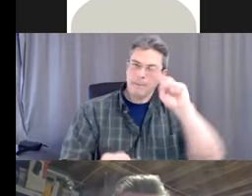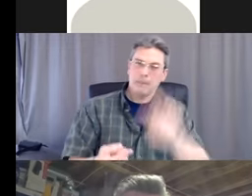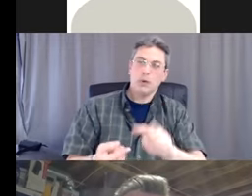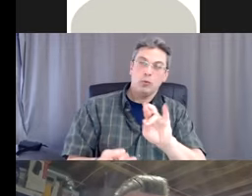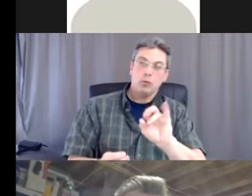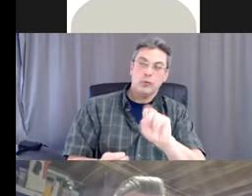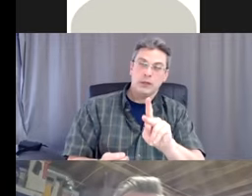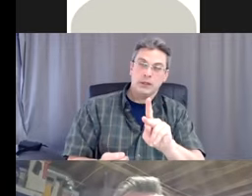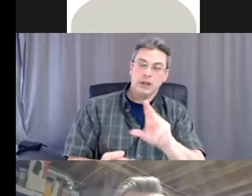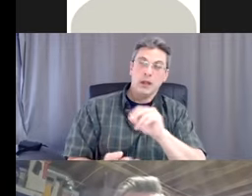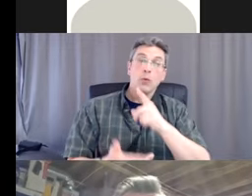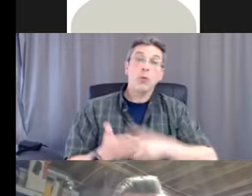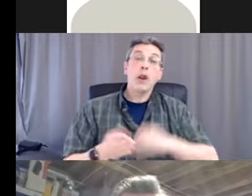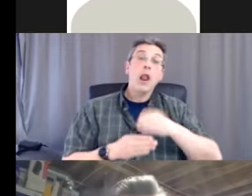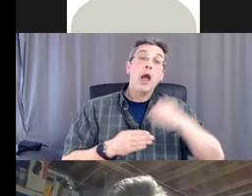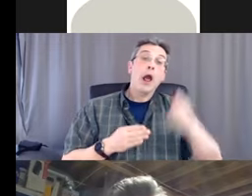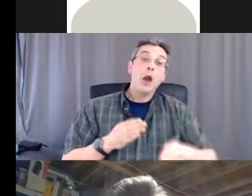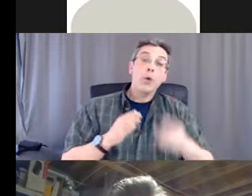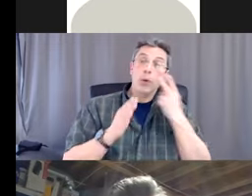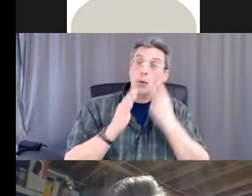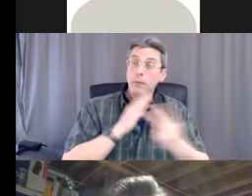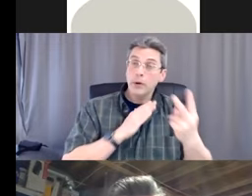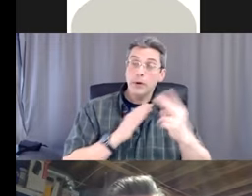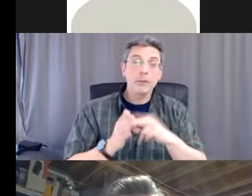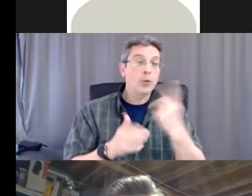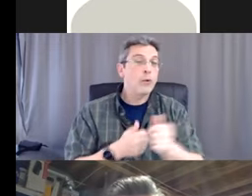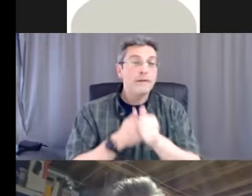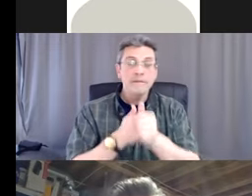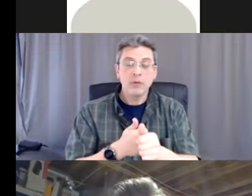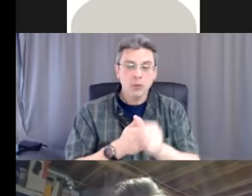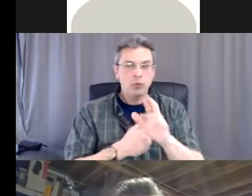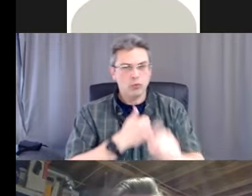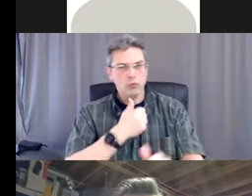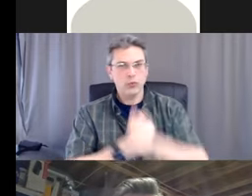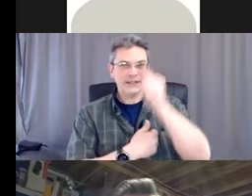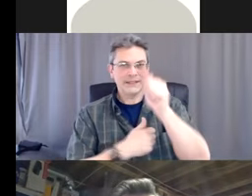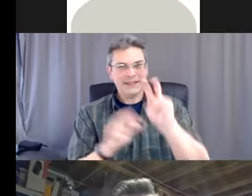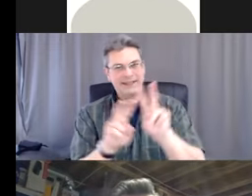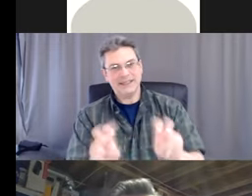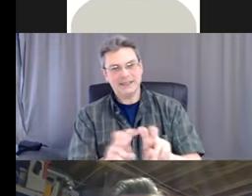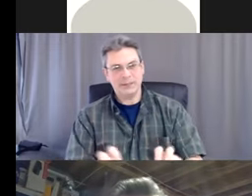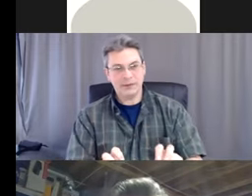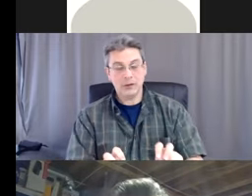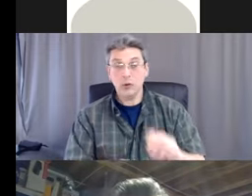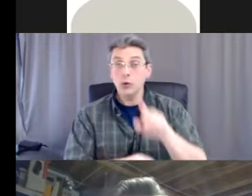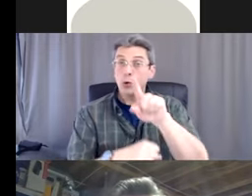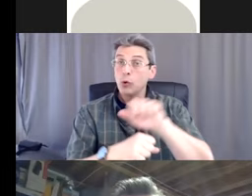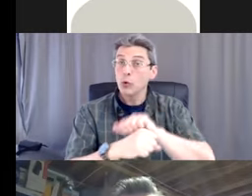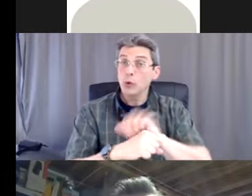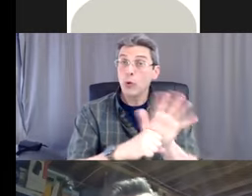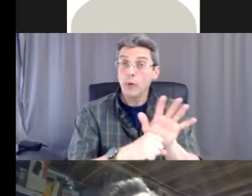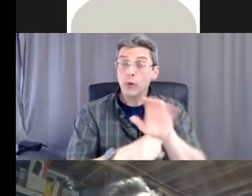and that's based on some form of risk assessment. So given COVID-19, our risk assessment is ever evolving,